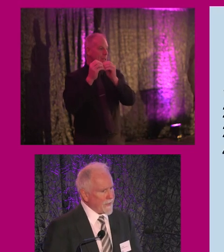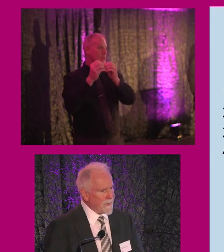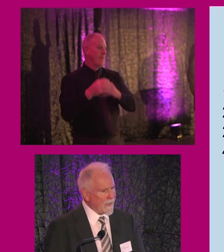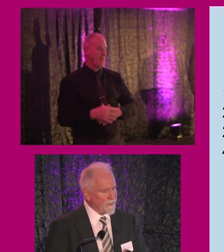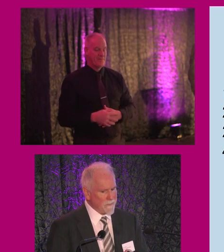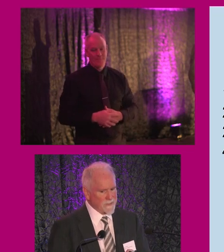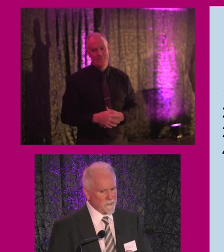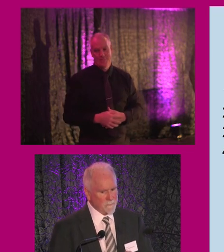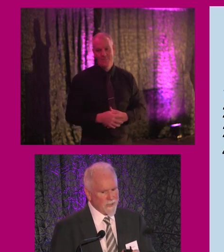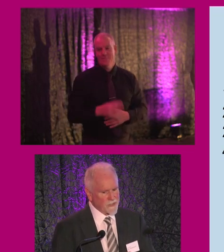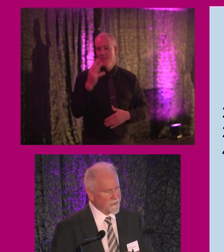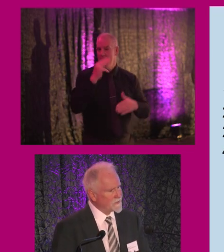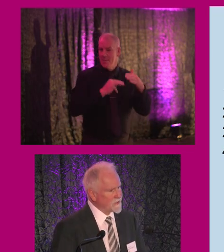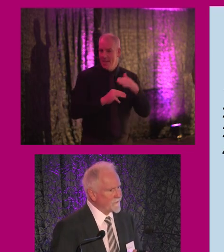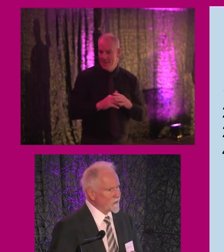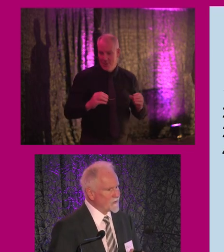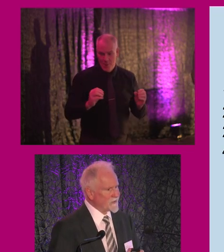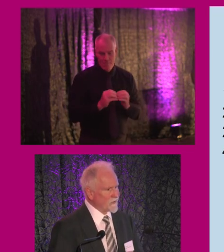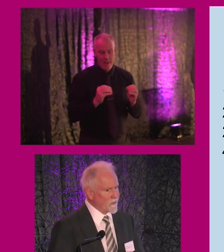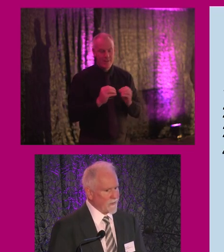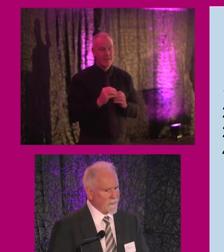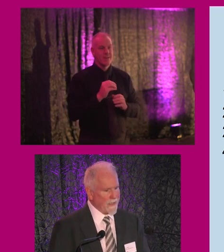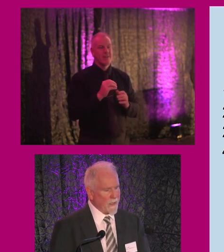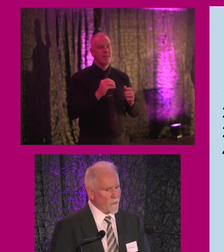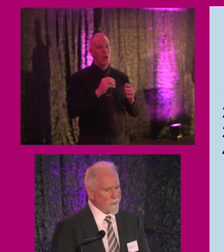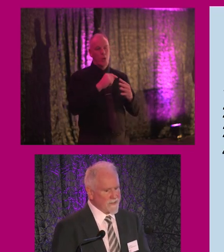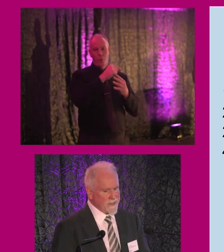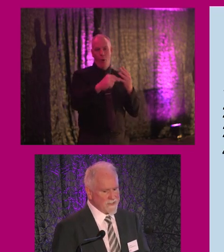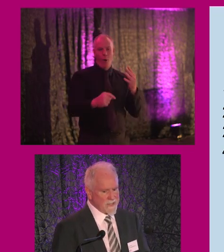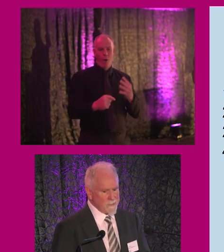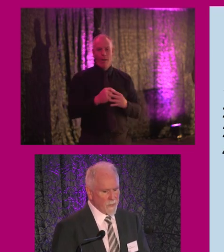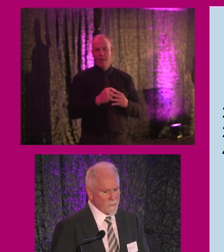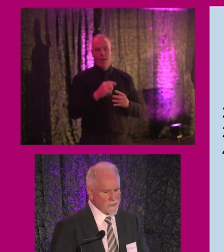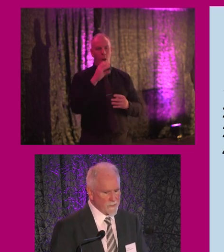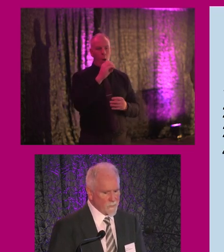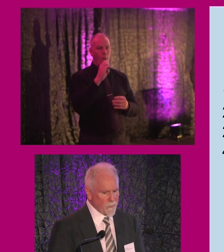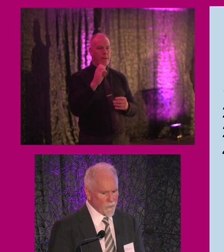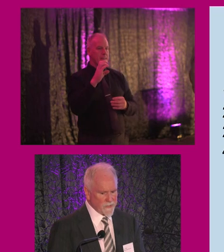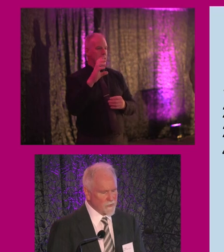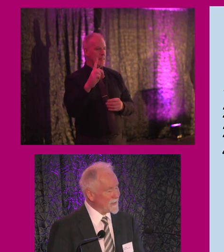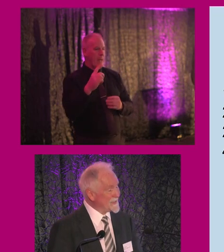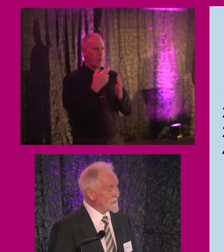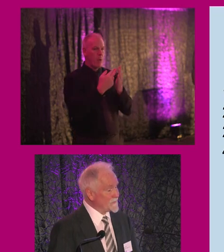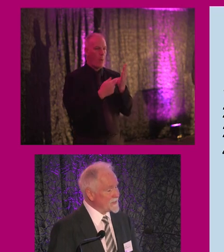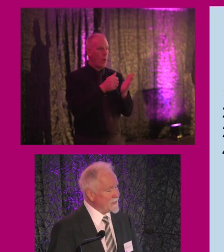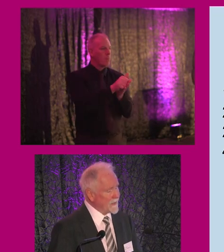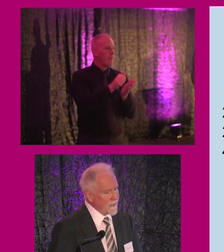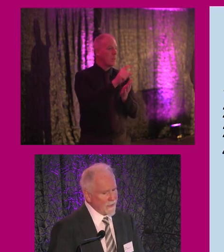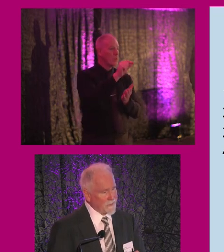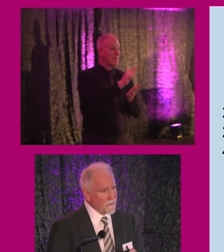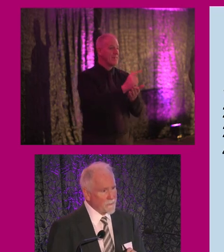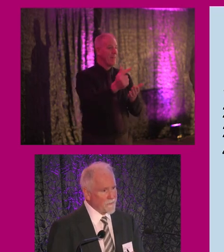Again, the minister mentioned this virtuous circle. OECD published a report in 2017